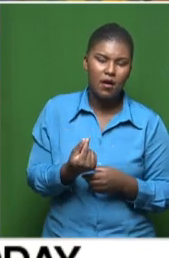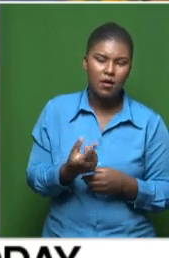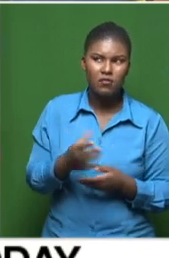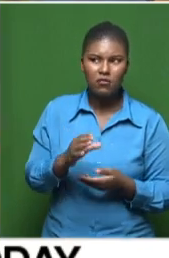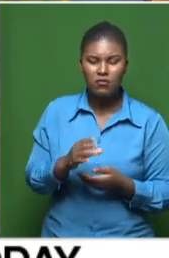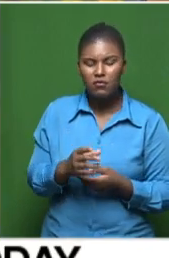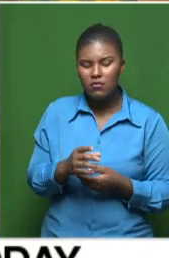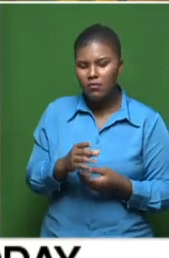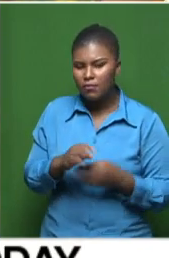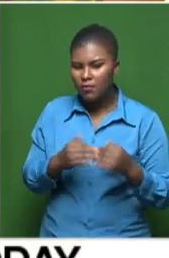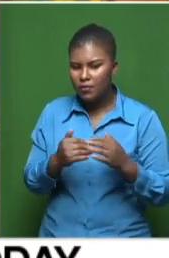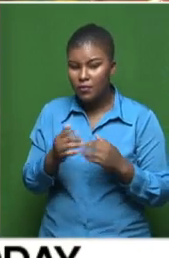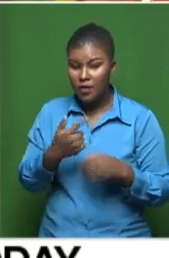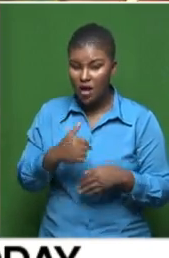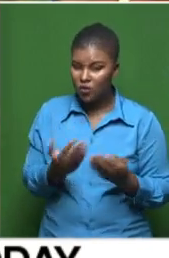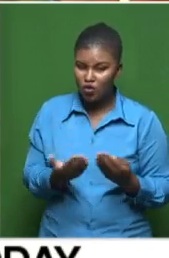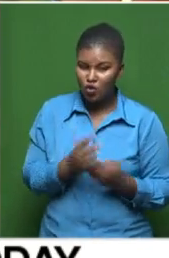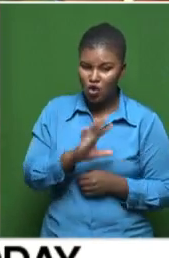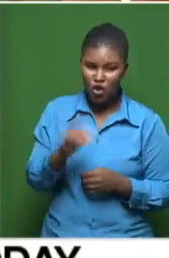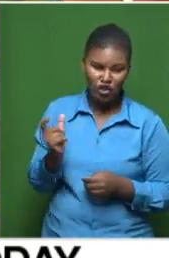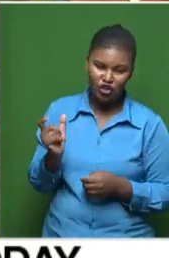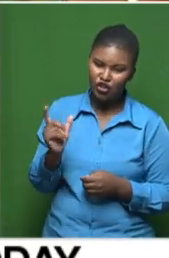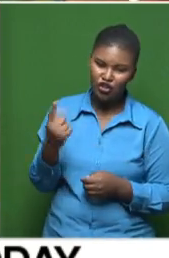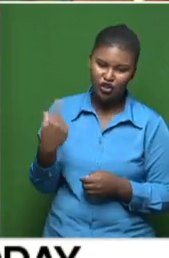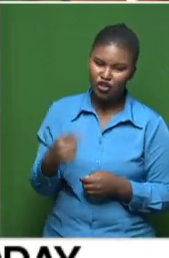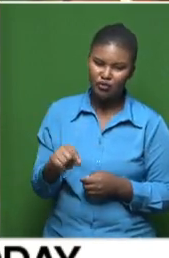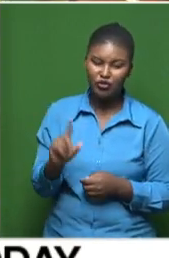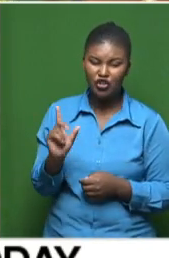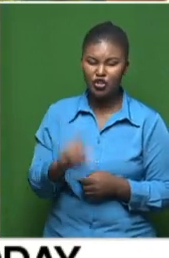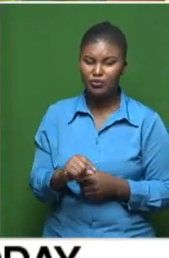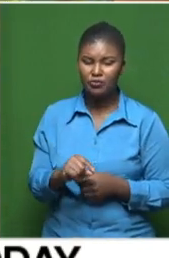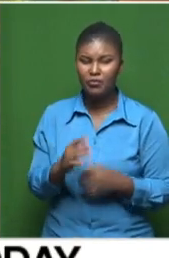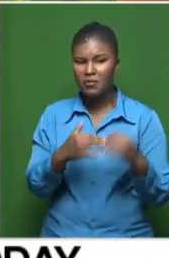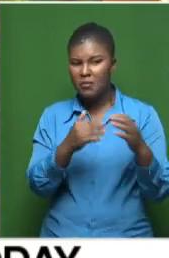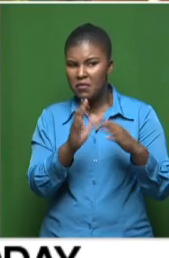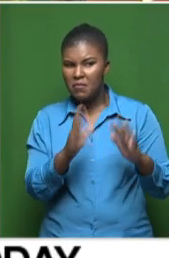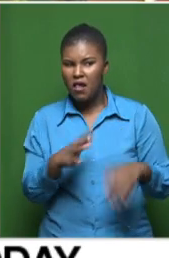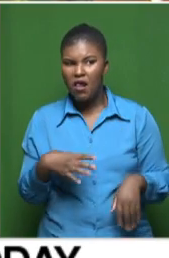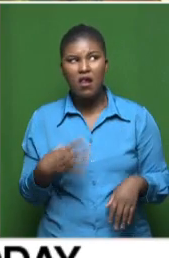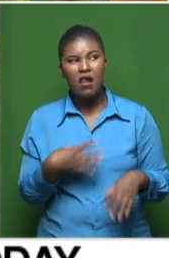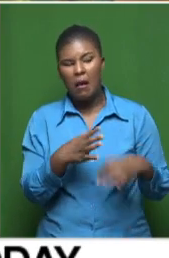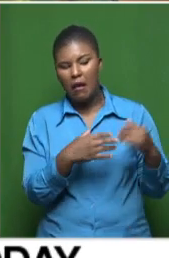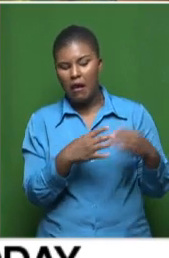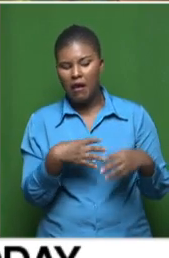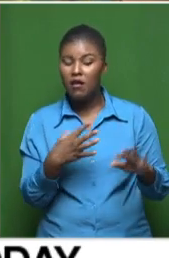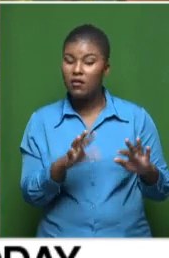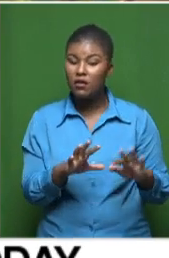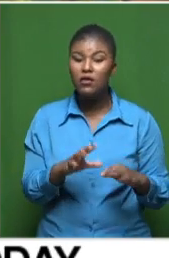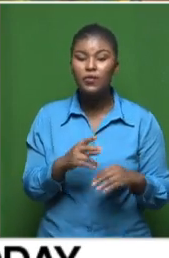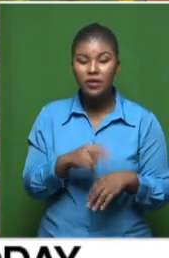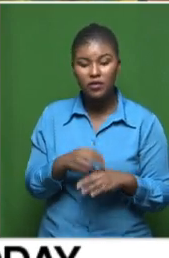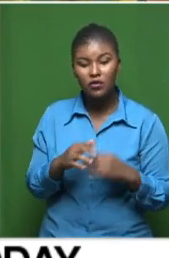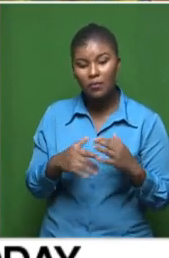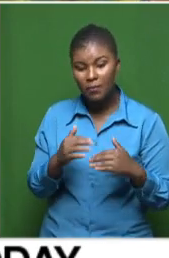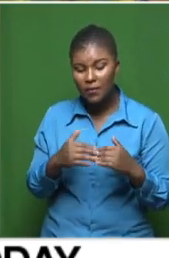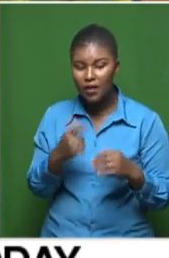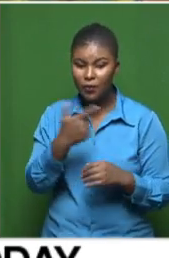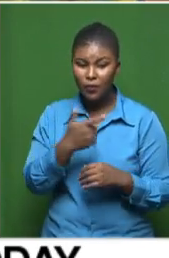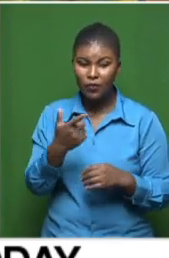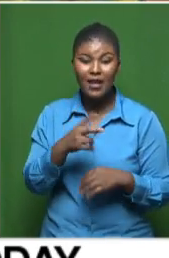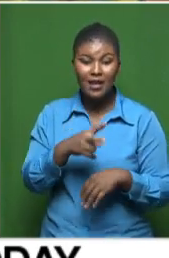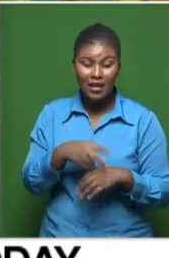standards, our schools don't come cheaply now. So, we don't build blocks and say it's a school. So, it really takes a lot to build a school, but there is